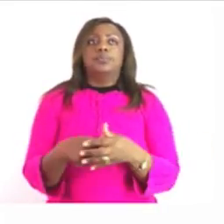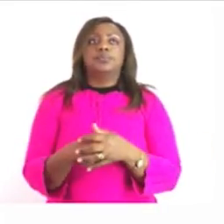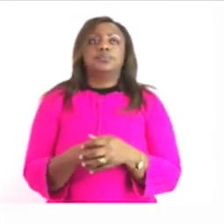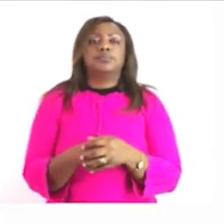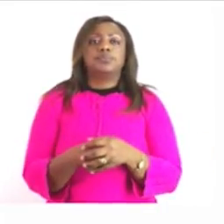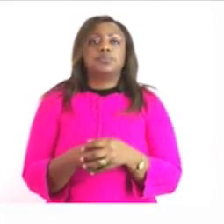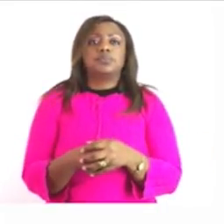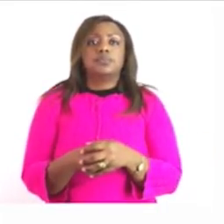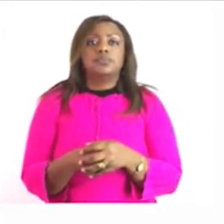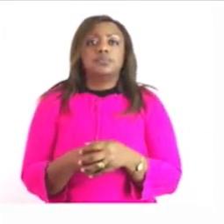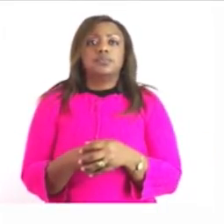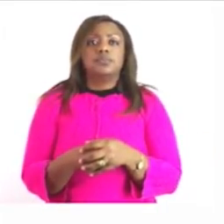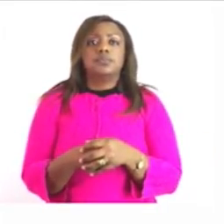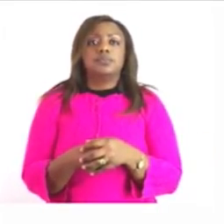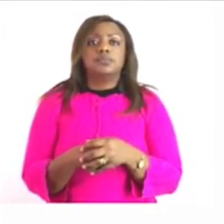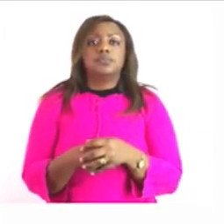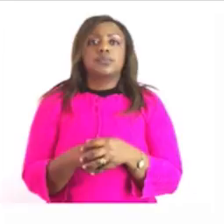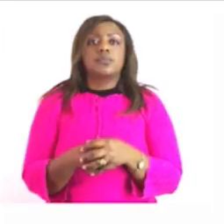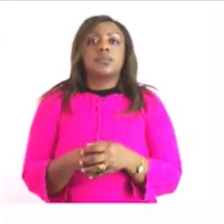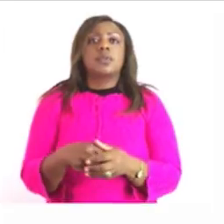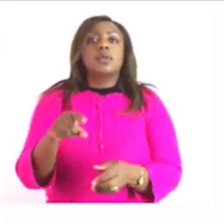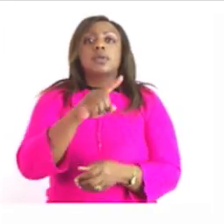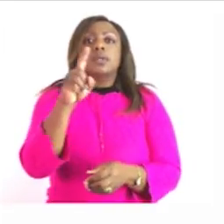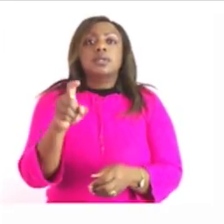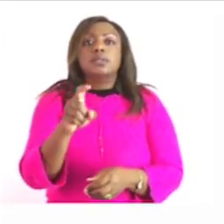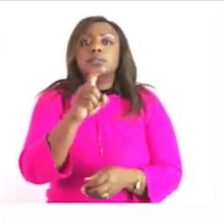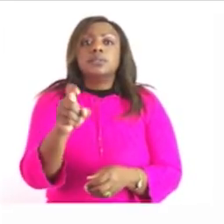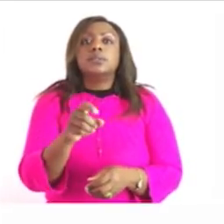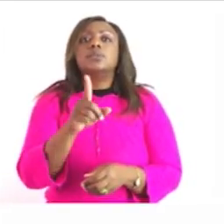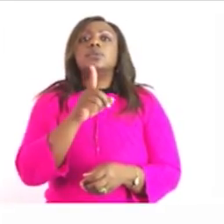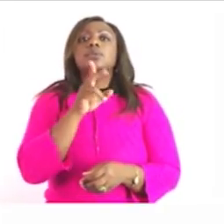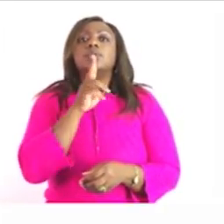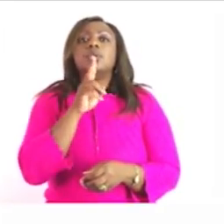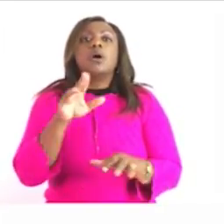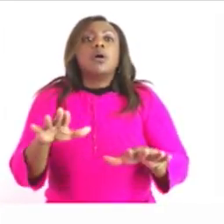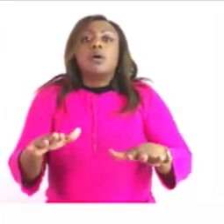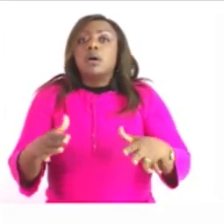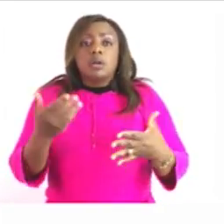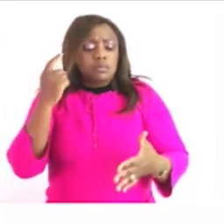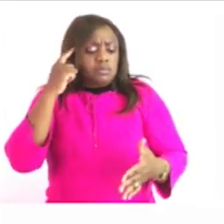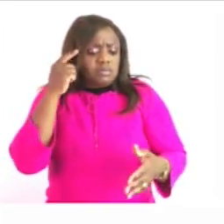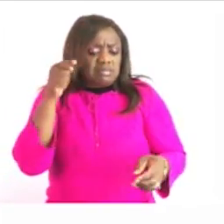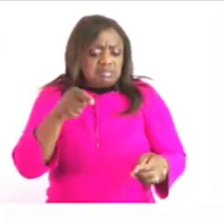should be answering the question how is your estimate compared to your measure